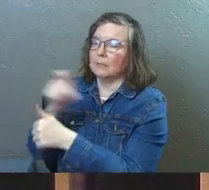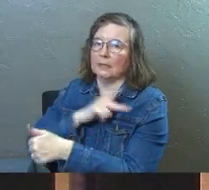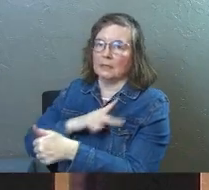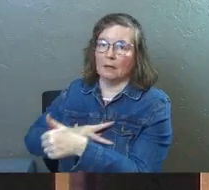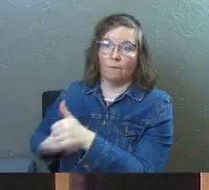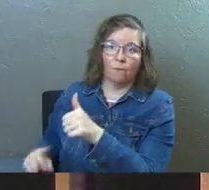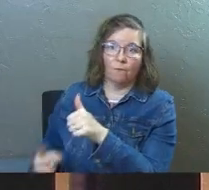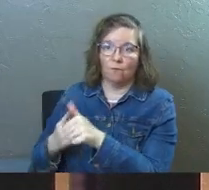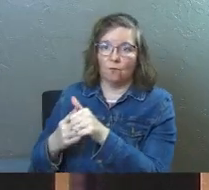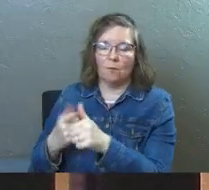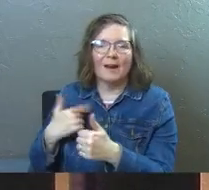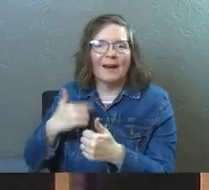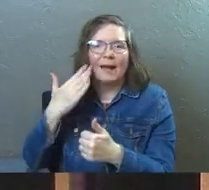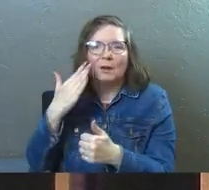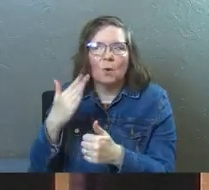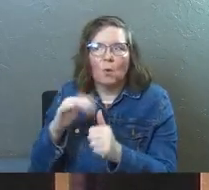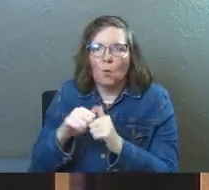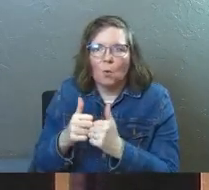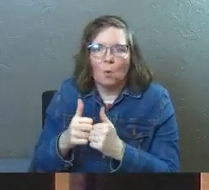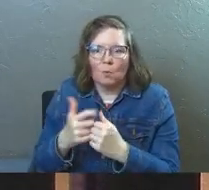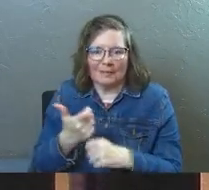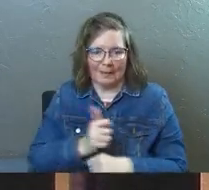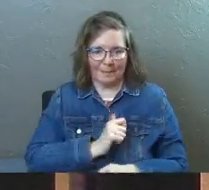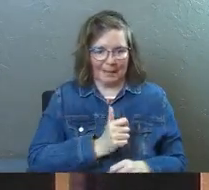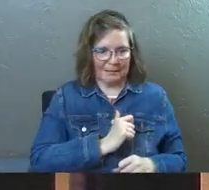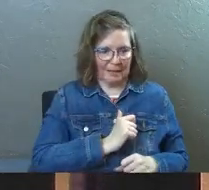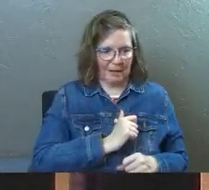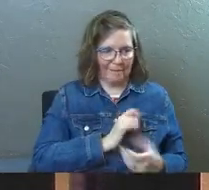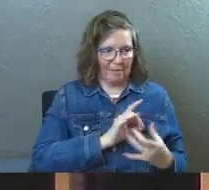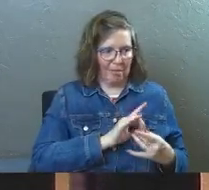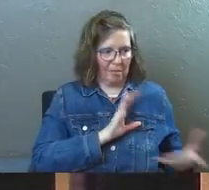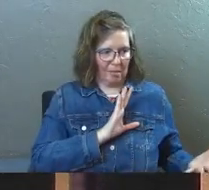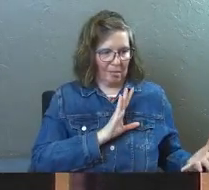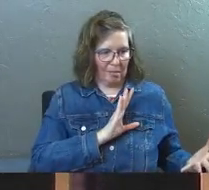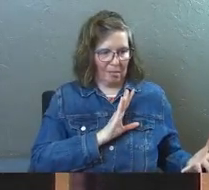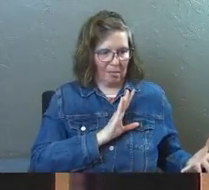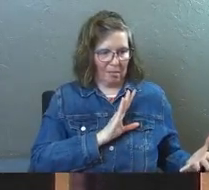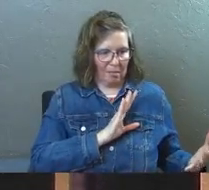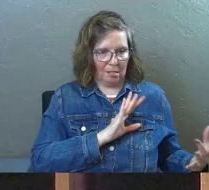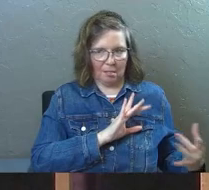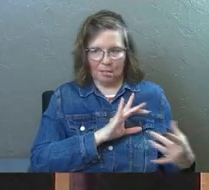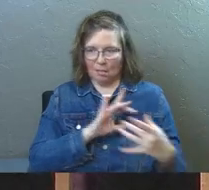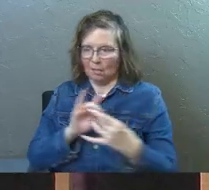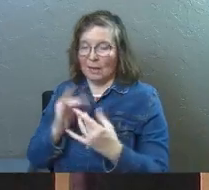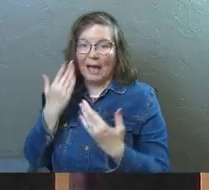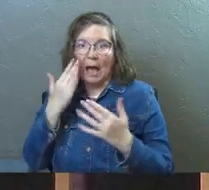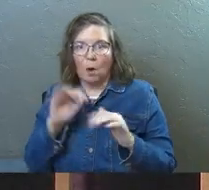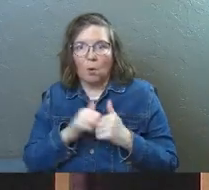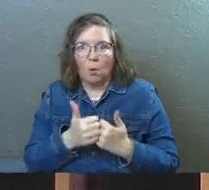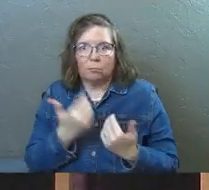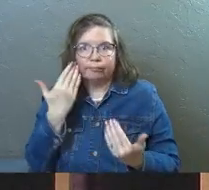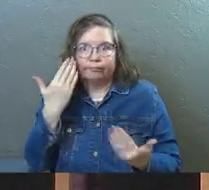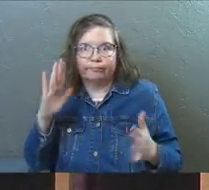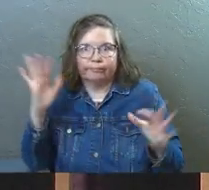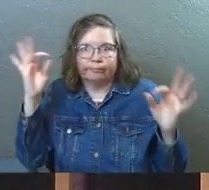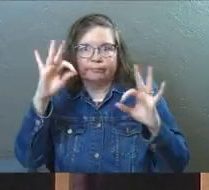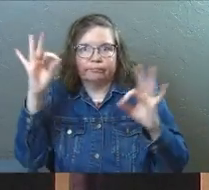And I didn't know the formula to get myself out of the rut that I was in over here. I didn't know it.